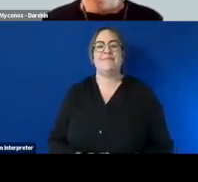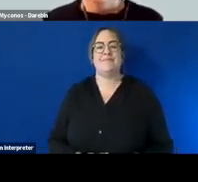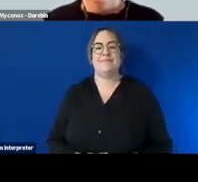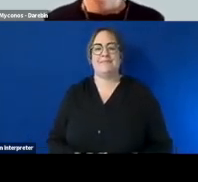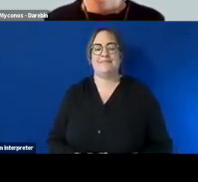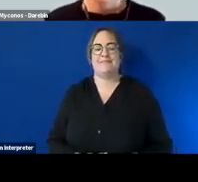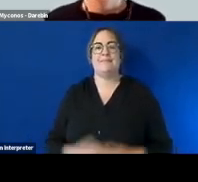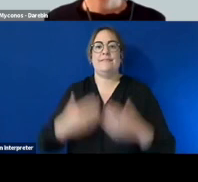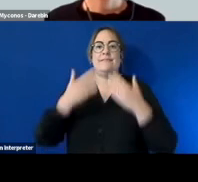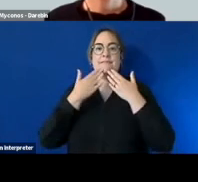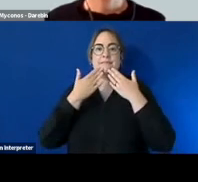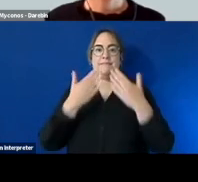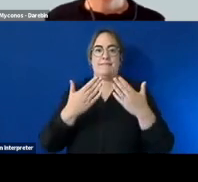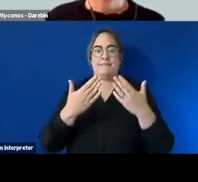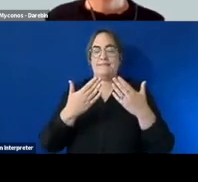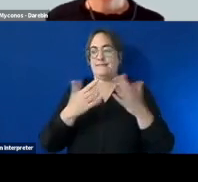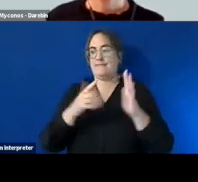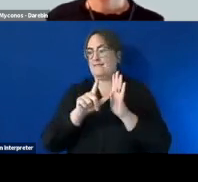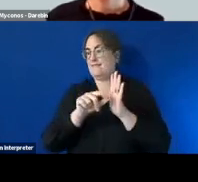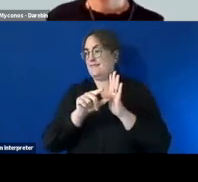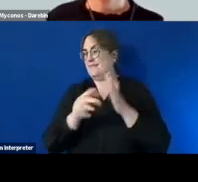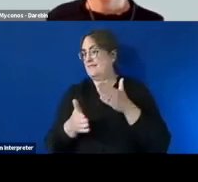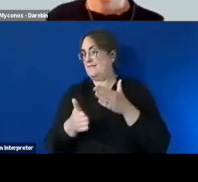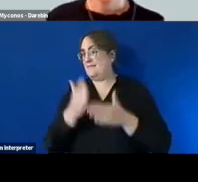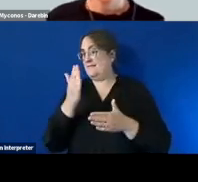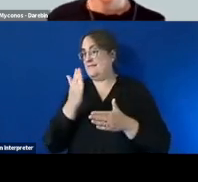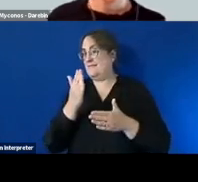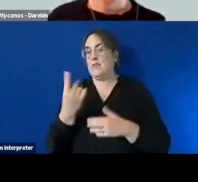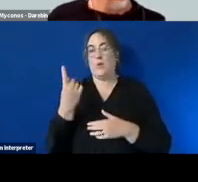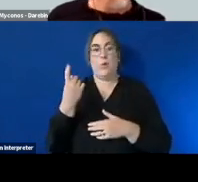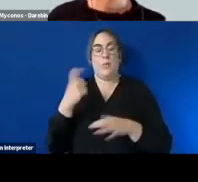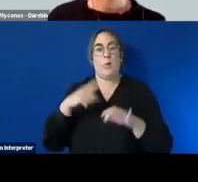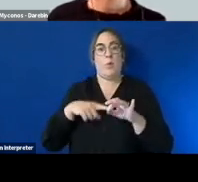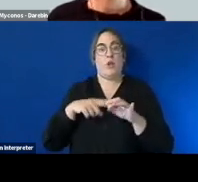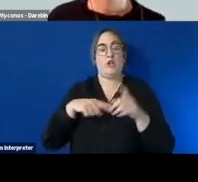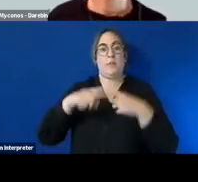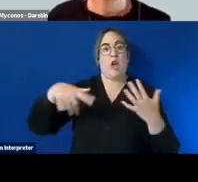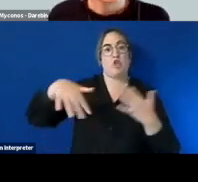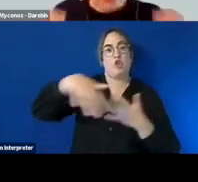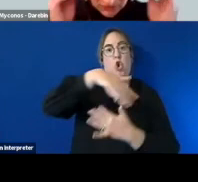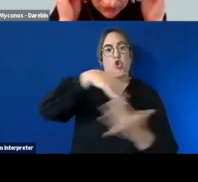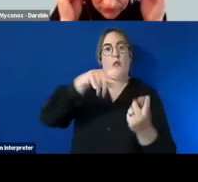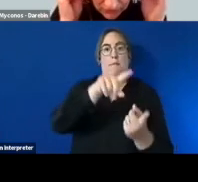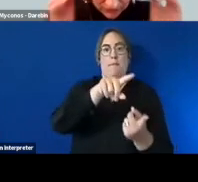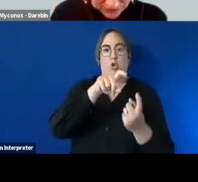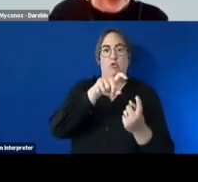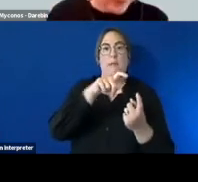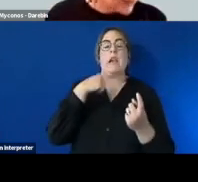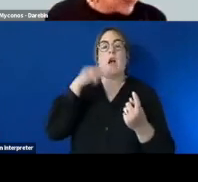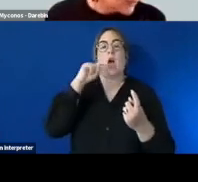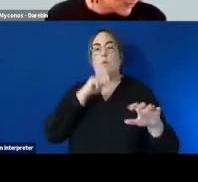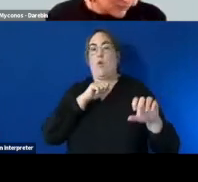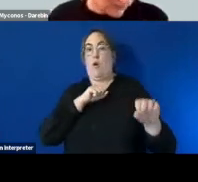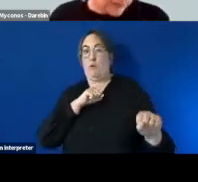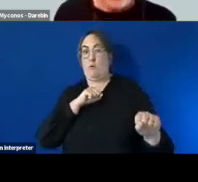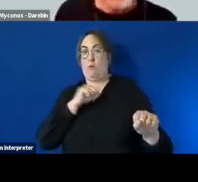thank you now we're just about to run out of time i know there is another question there about social procurement i might just put that to one side for now